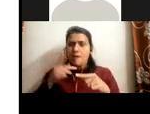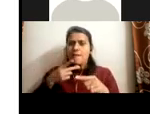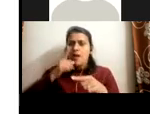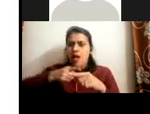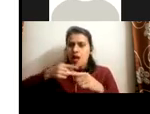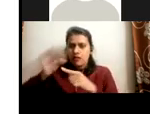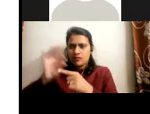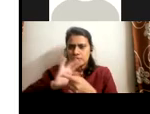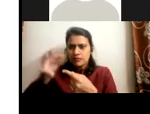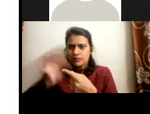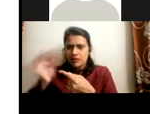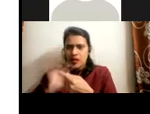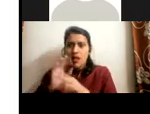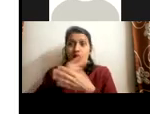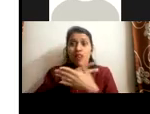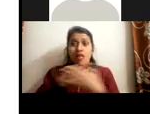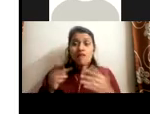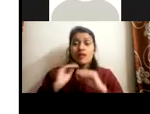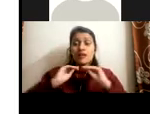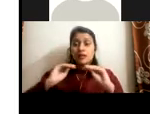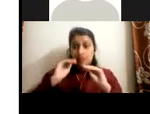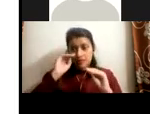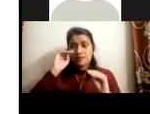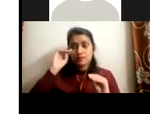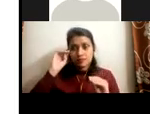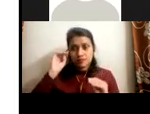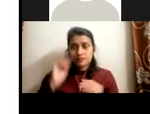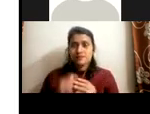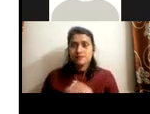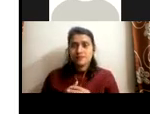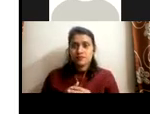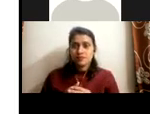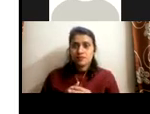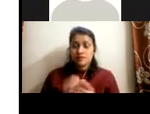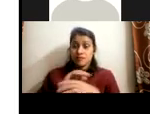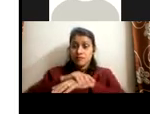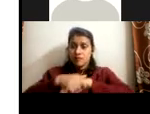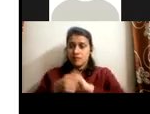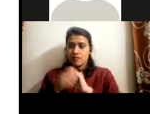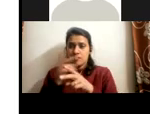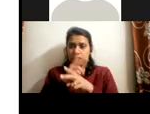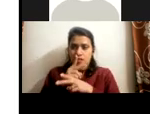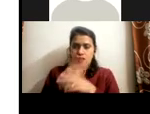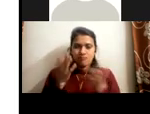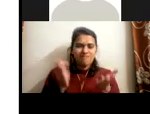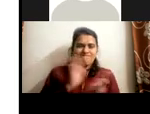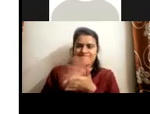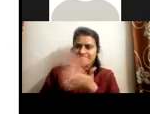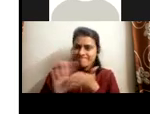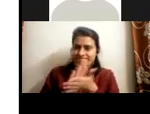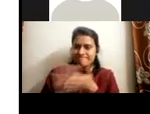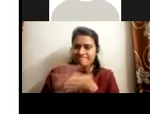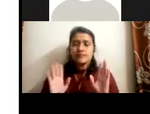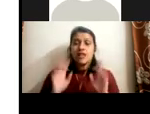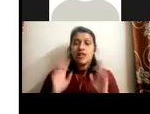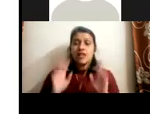how to make the first cut, how to, uh, in a hygienic manner, keep the, keep the vegetable. All of that